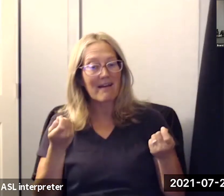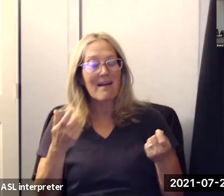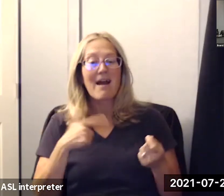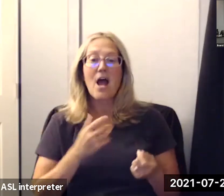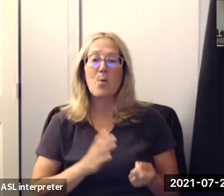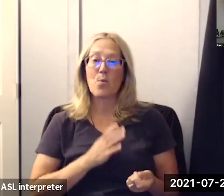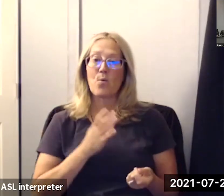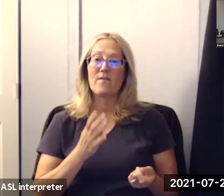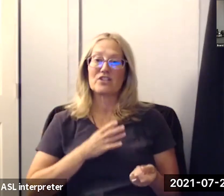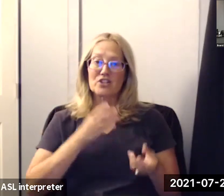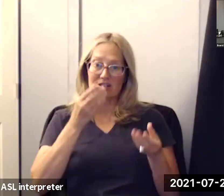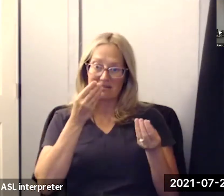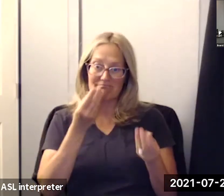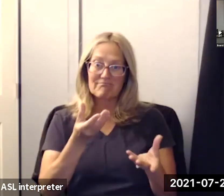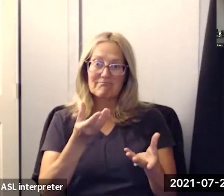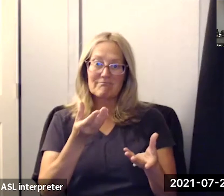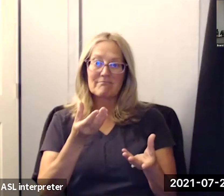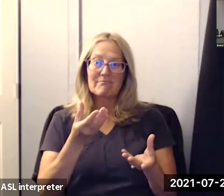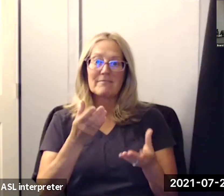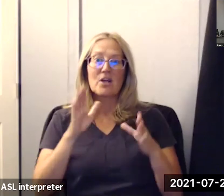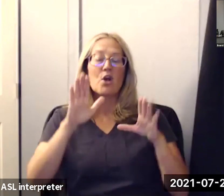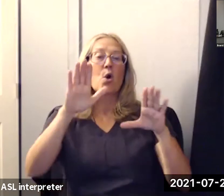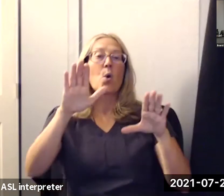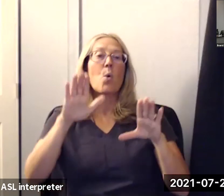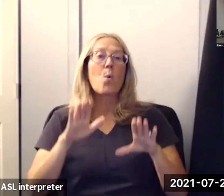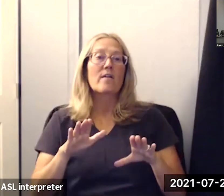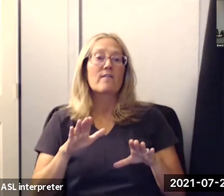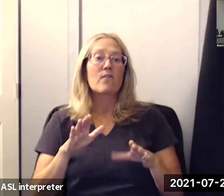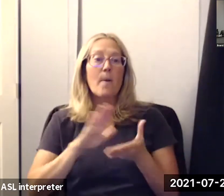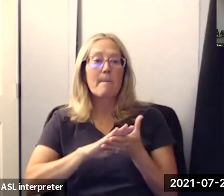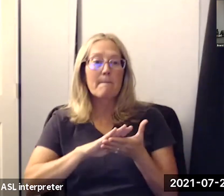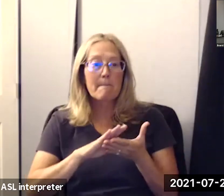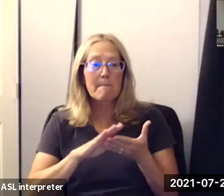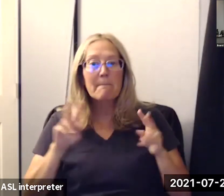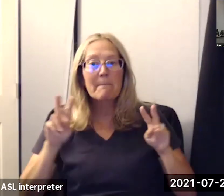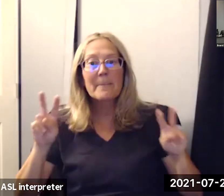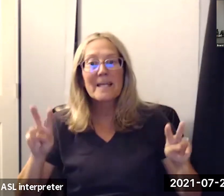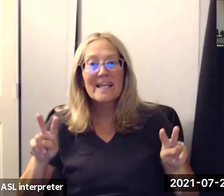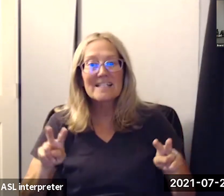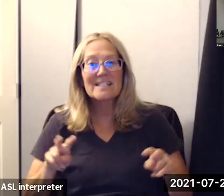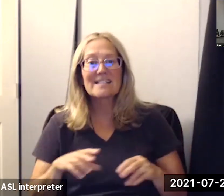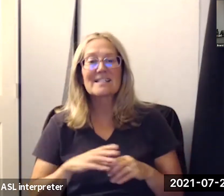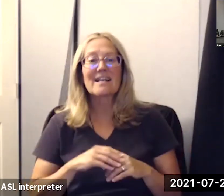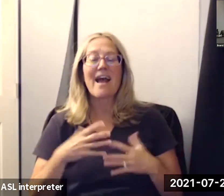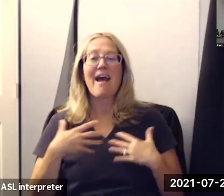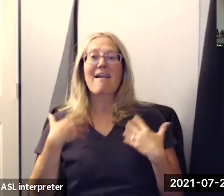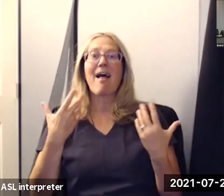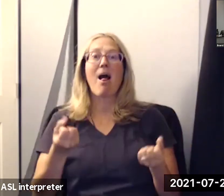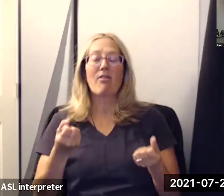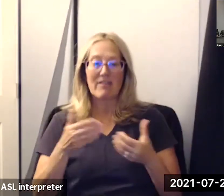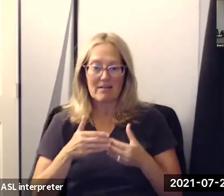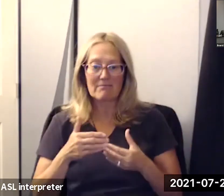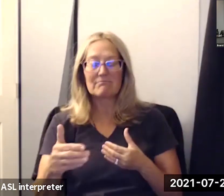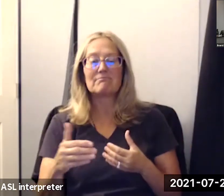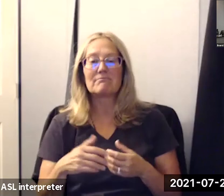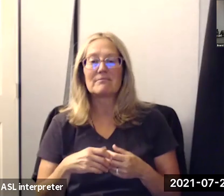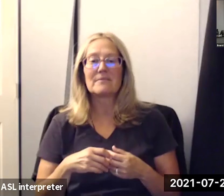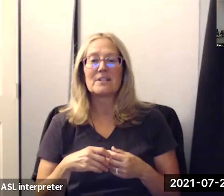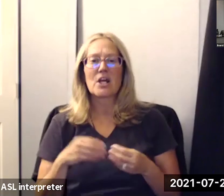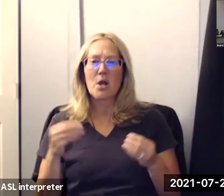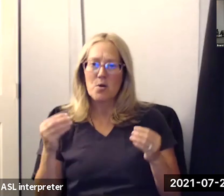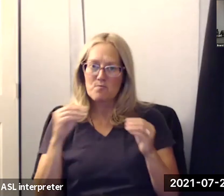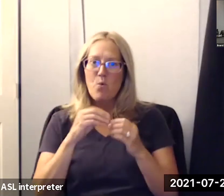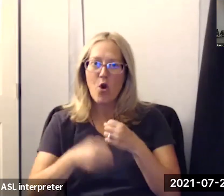informally wish her a wonderful peaceful and healthy year to come and many many many more also